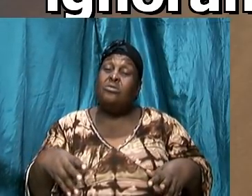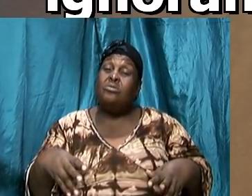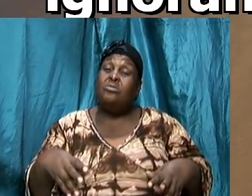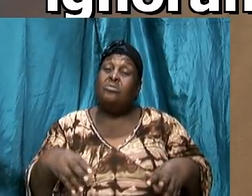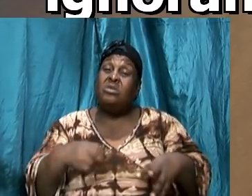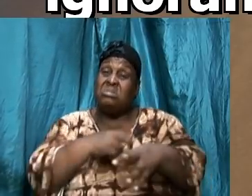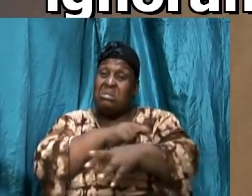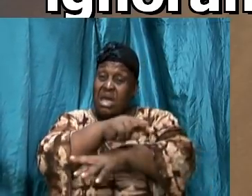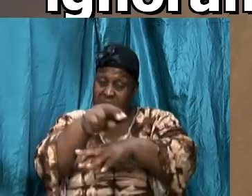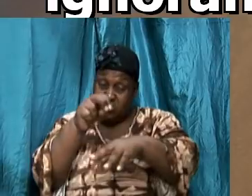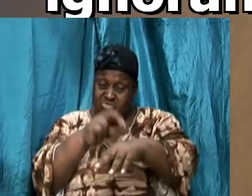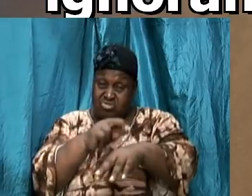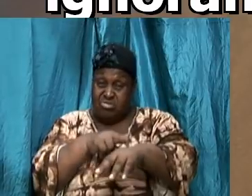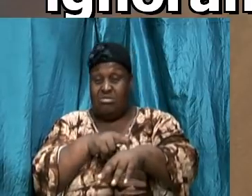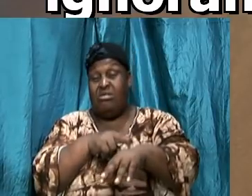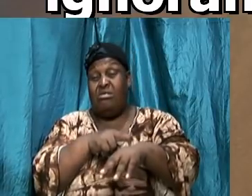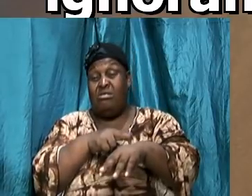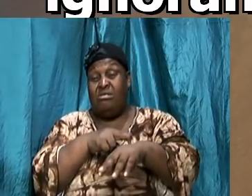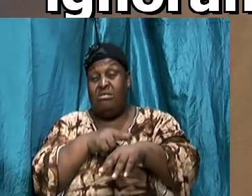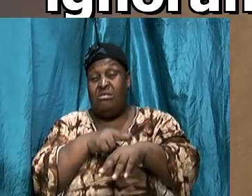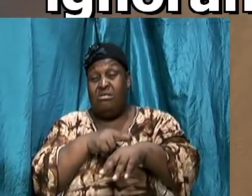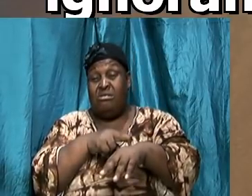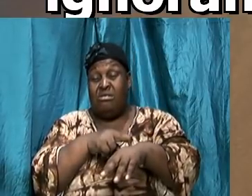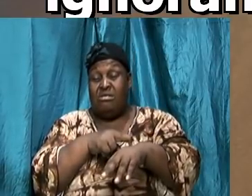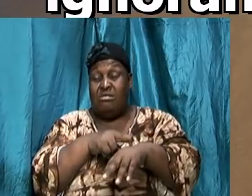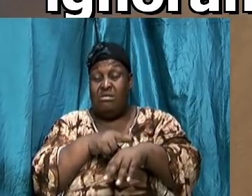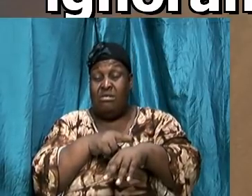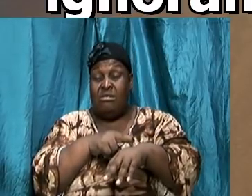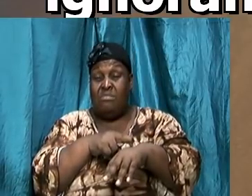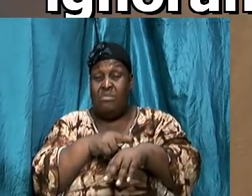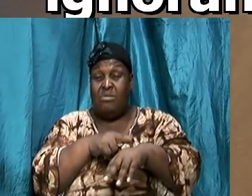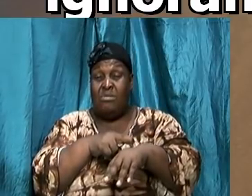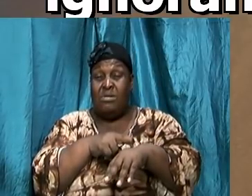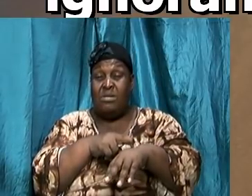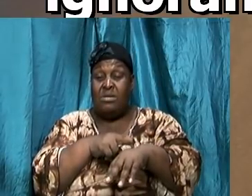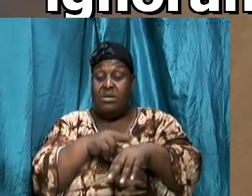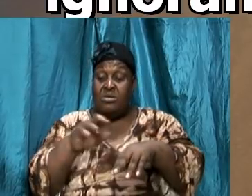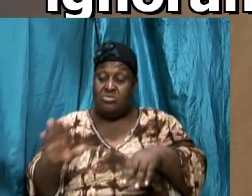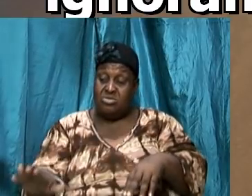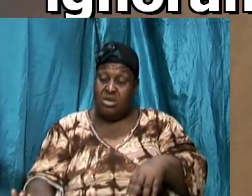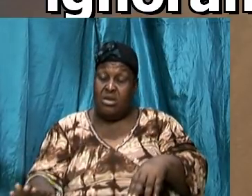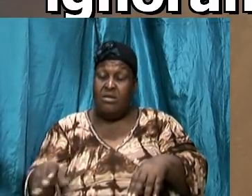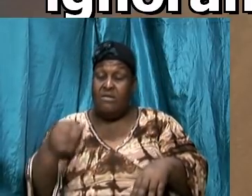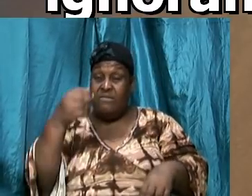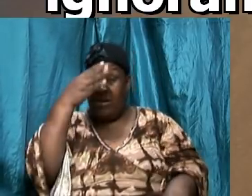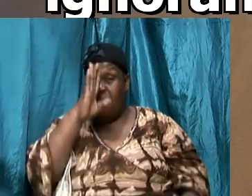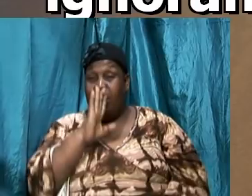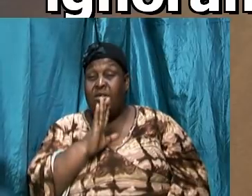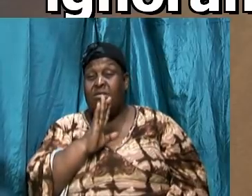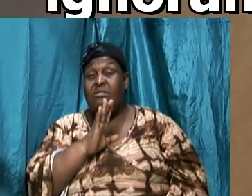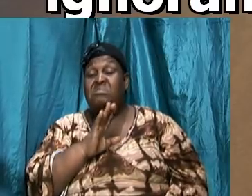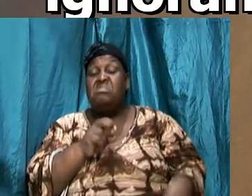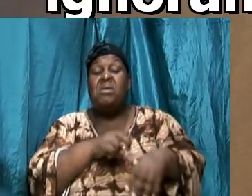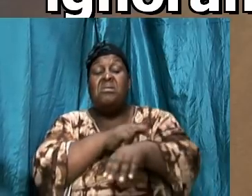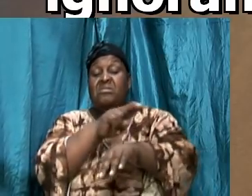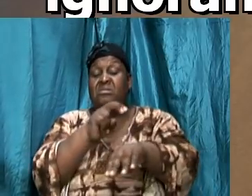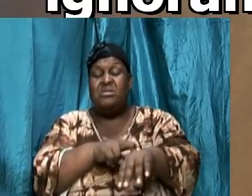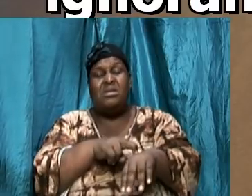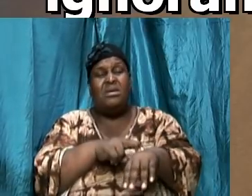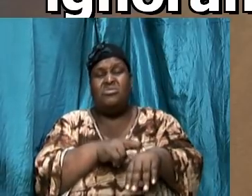the saint of God and you will find saints just walk through traps easily physical things are not easily